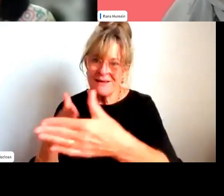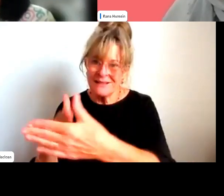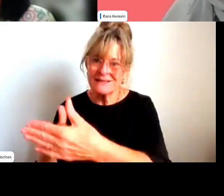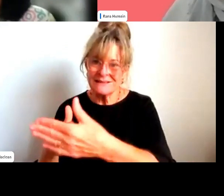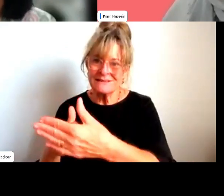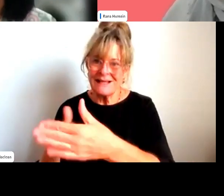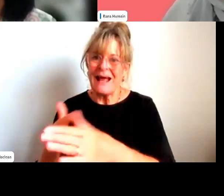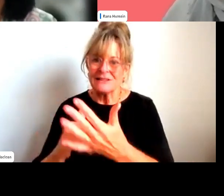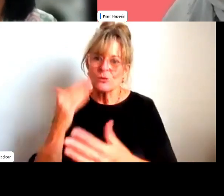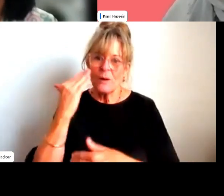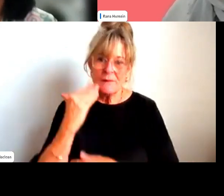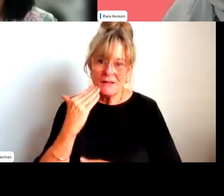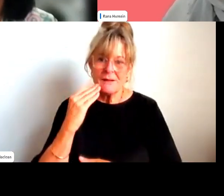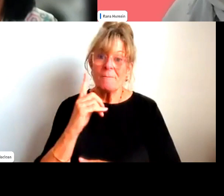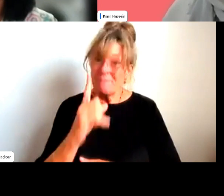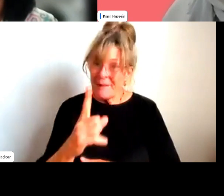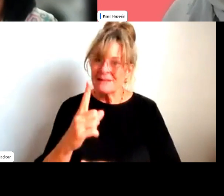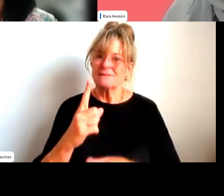it depends on us.